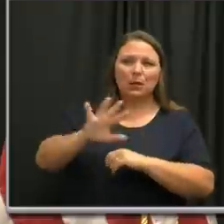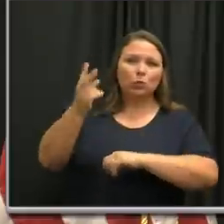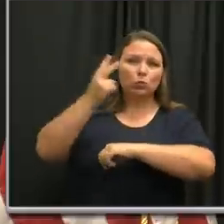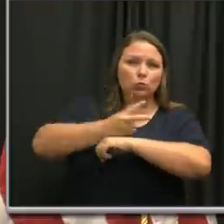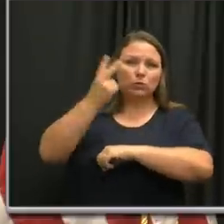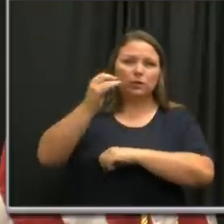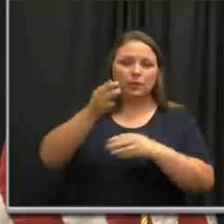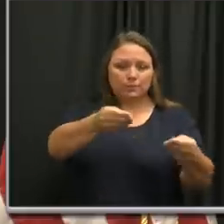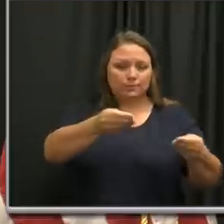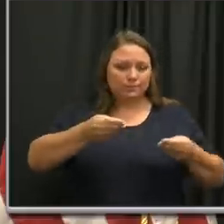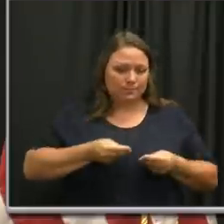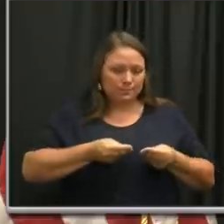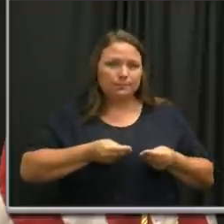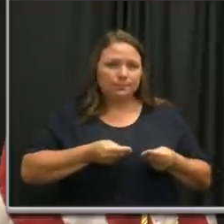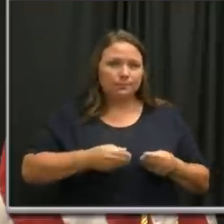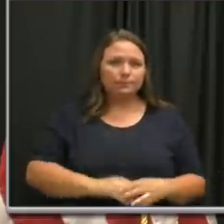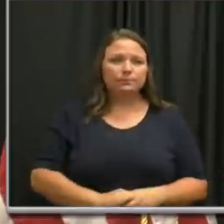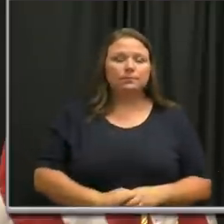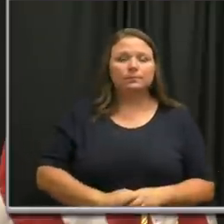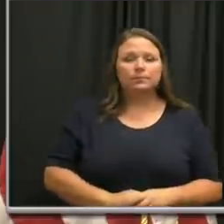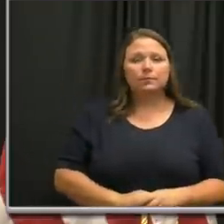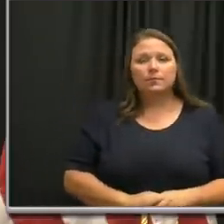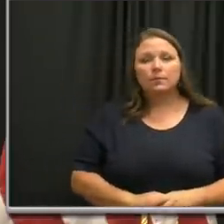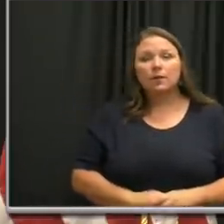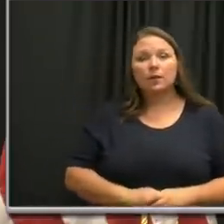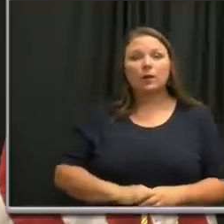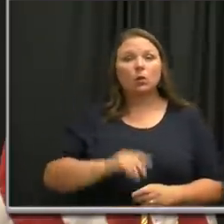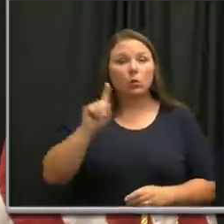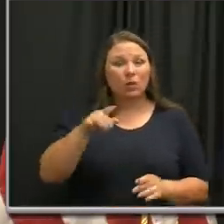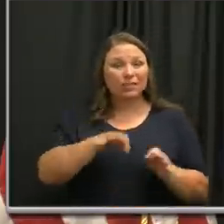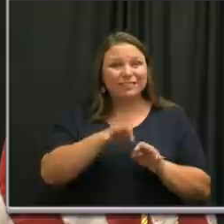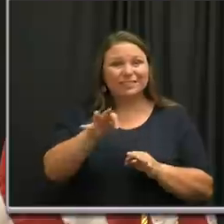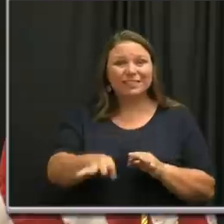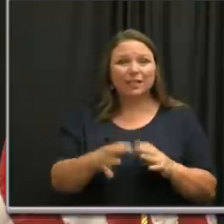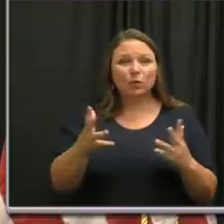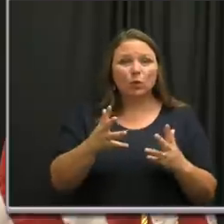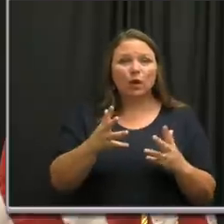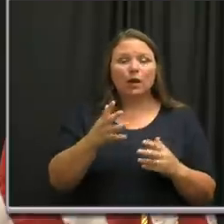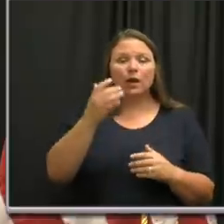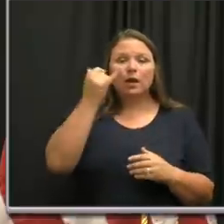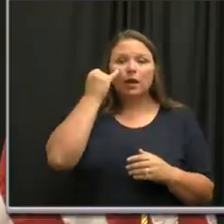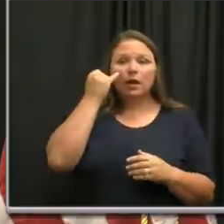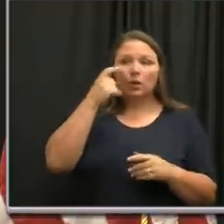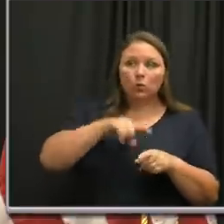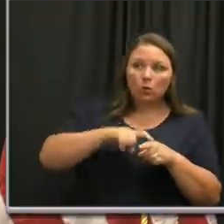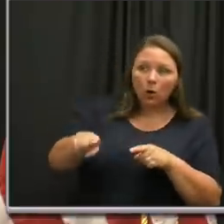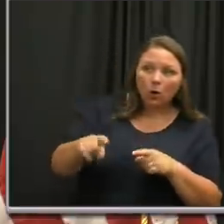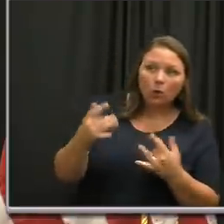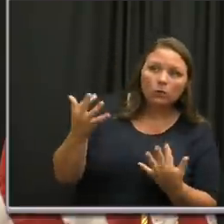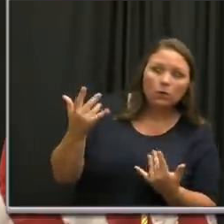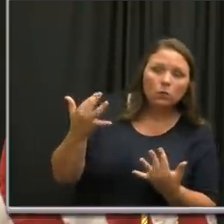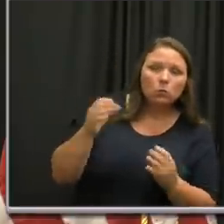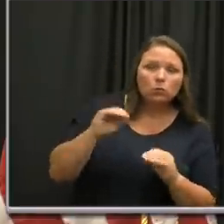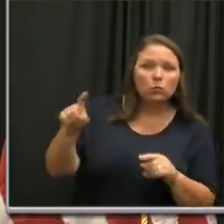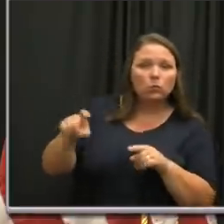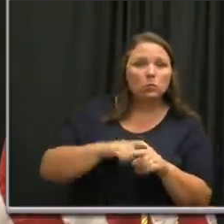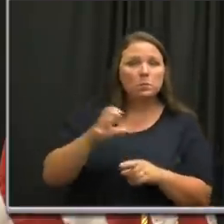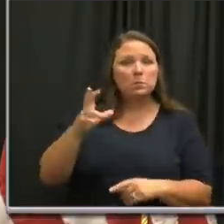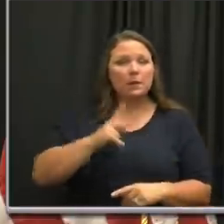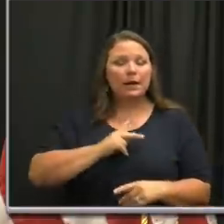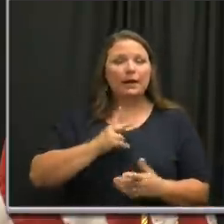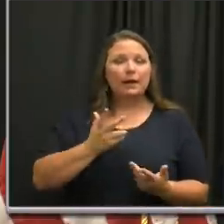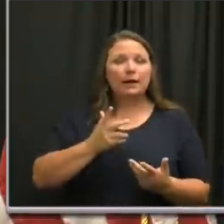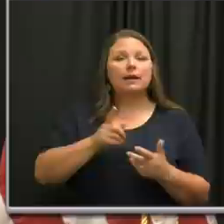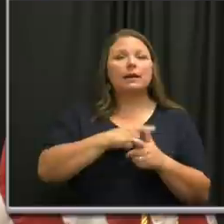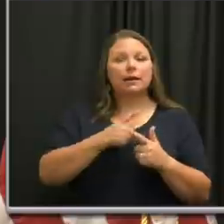receiving that information. And the only thing that's delaying them a lot of times is a return call back from the individual. And we're